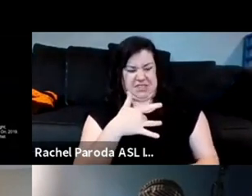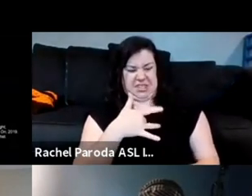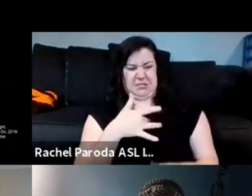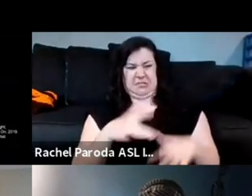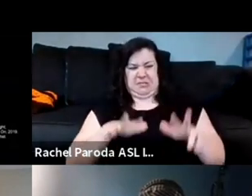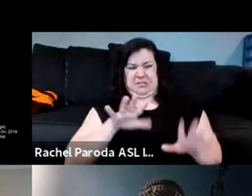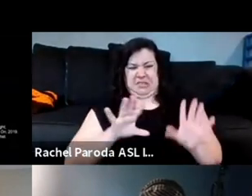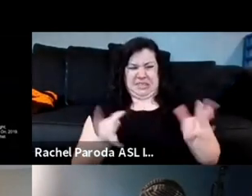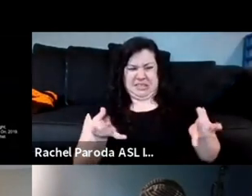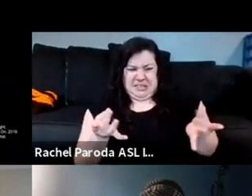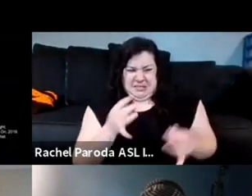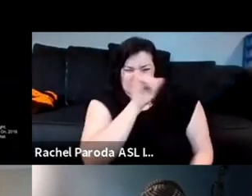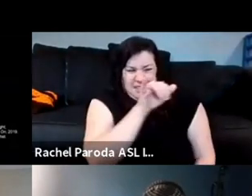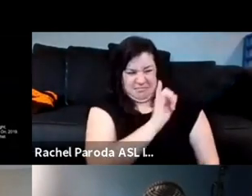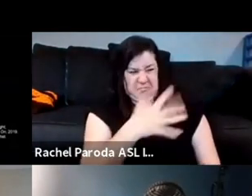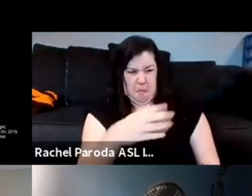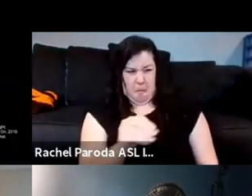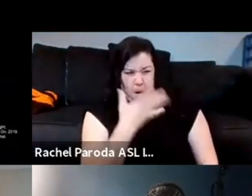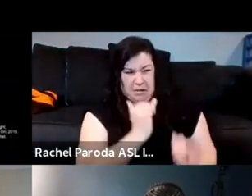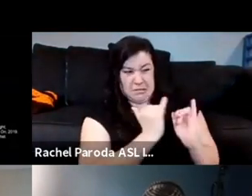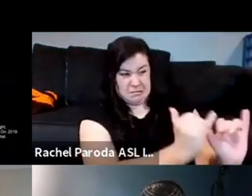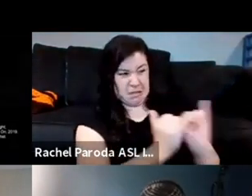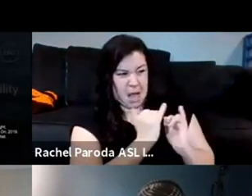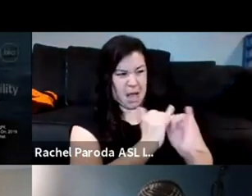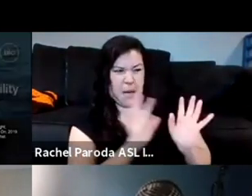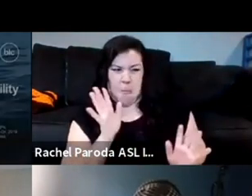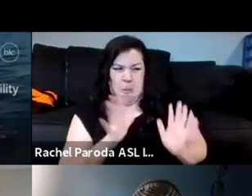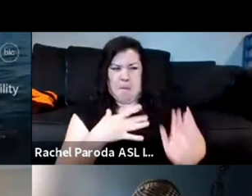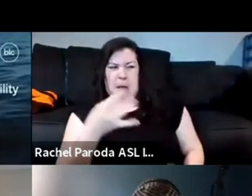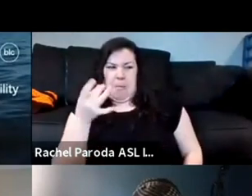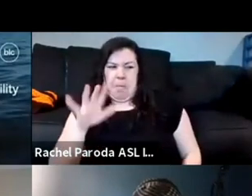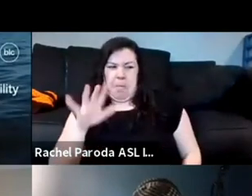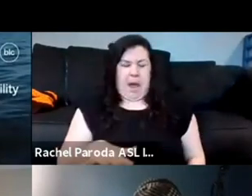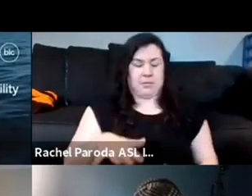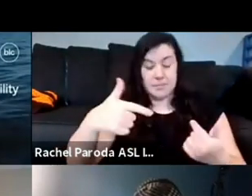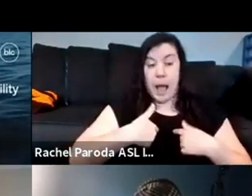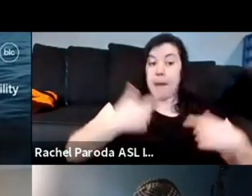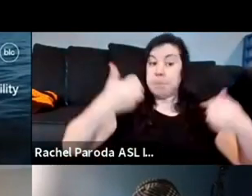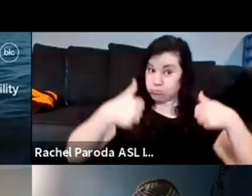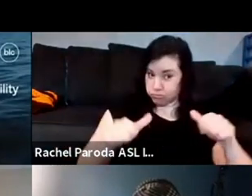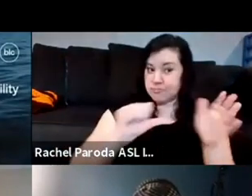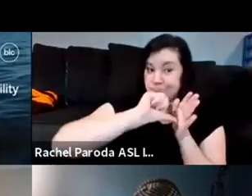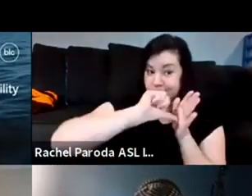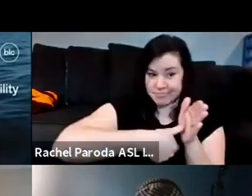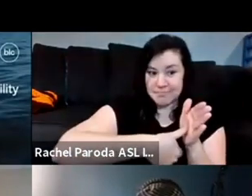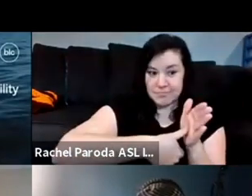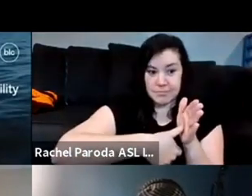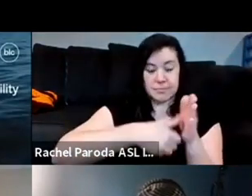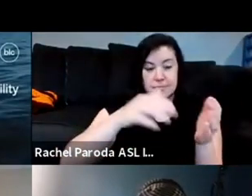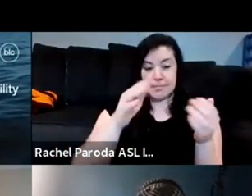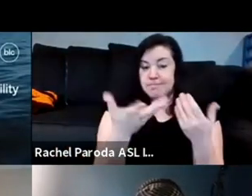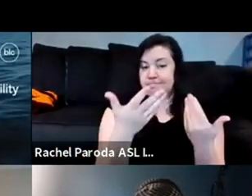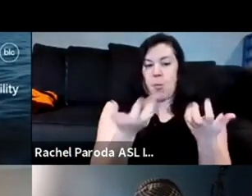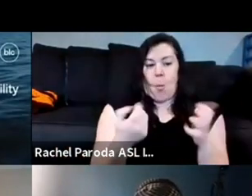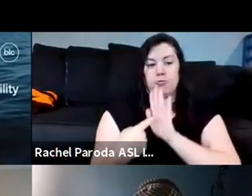that they have of us in the first place right um and i try to do that by literally just holding a mirror up to